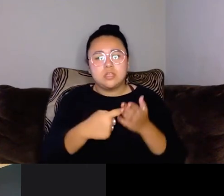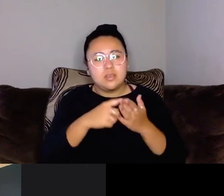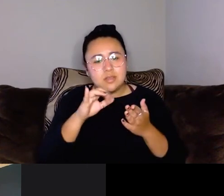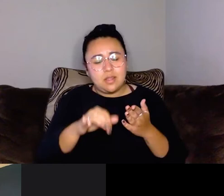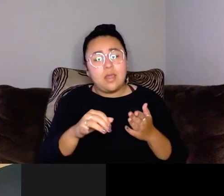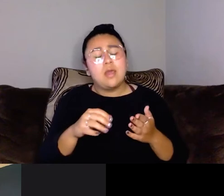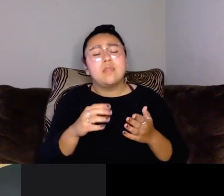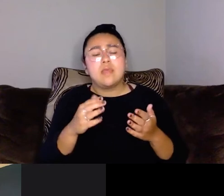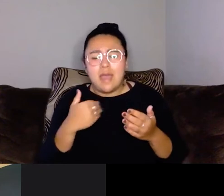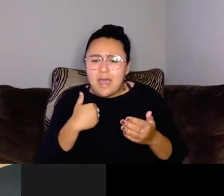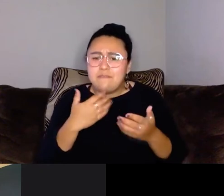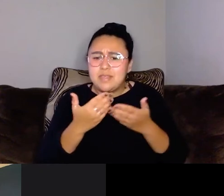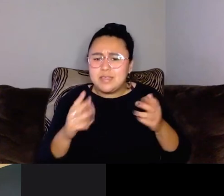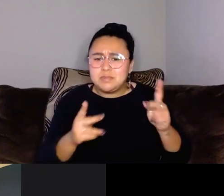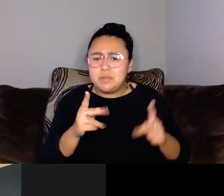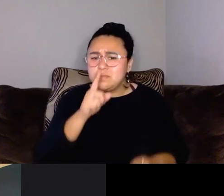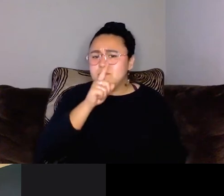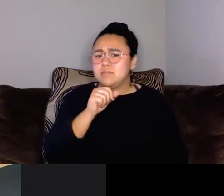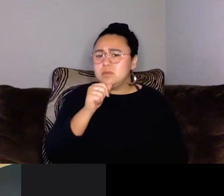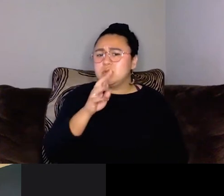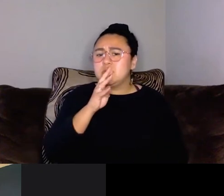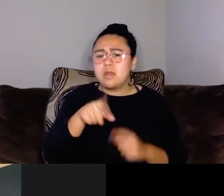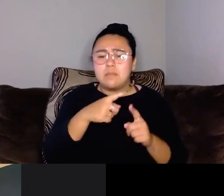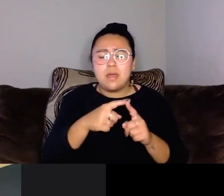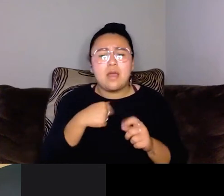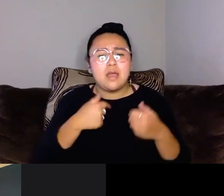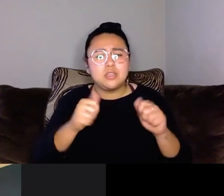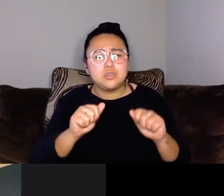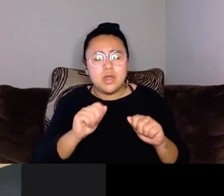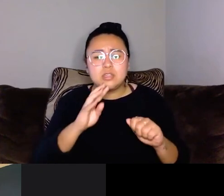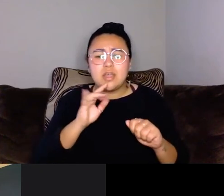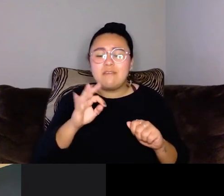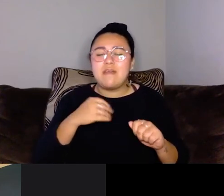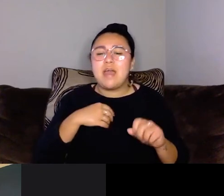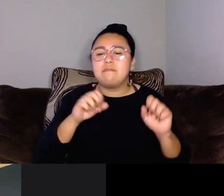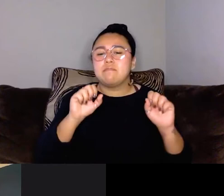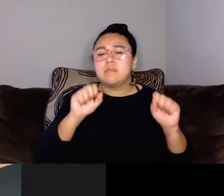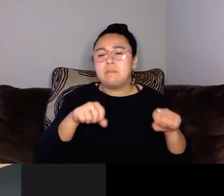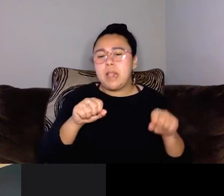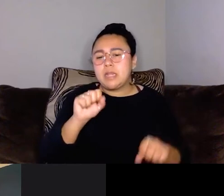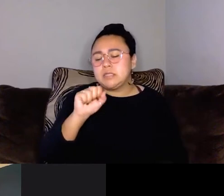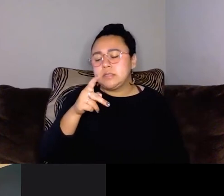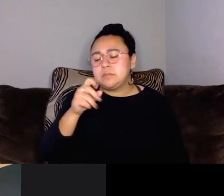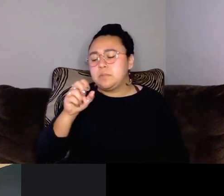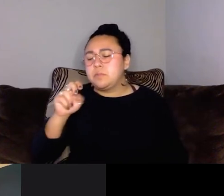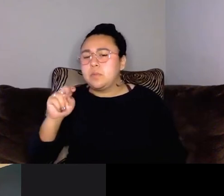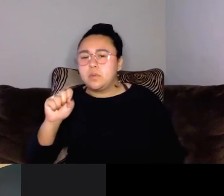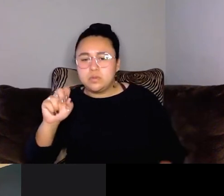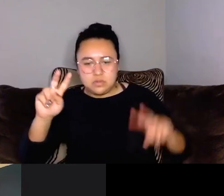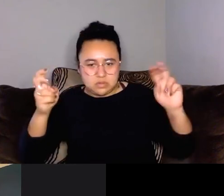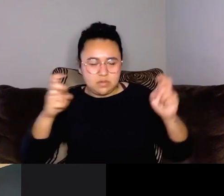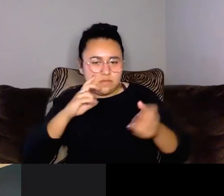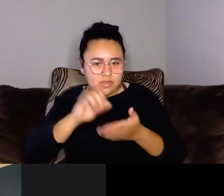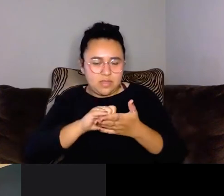that people don't speak about, I try to speak about them. If I have the spoons for it, I've been taking a little bit of a break from writing for a while,